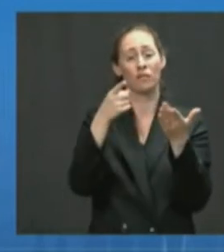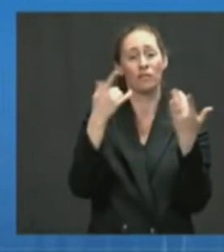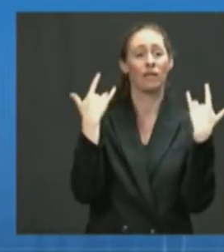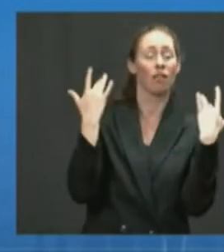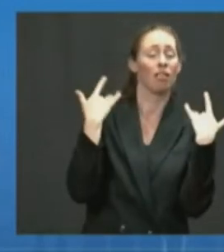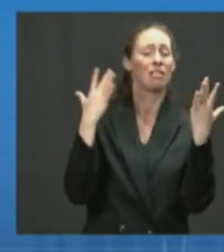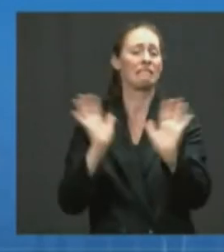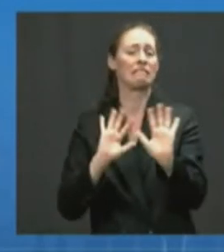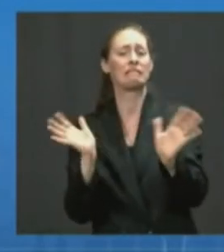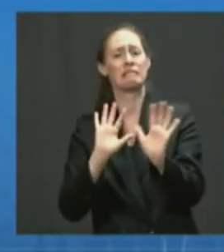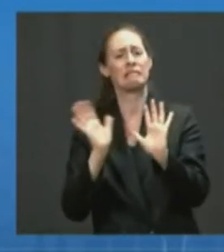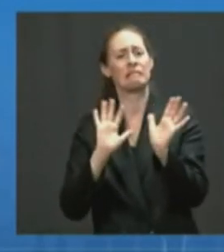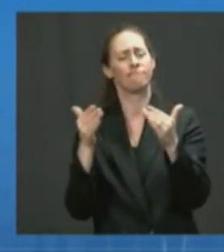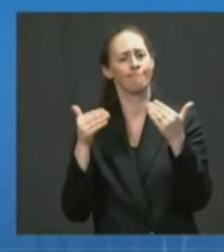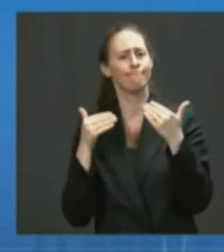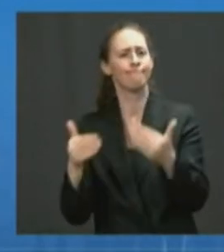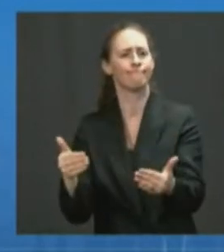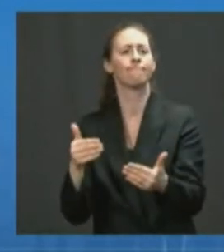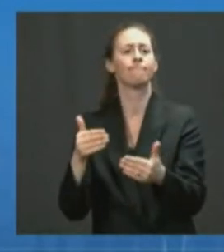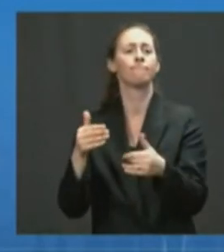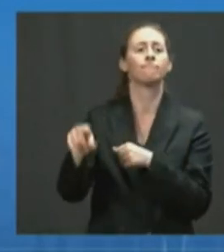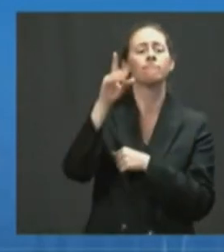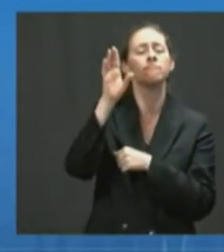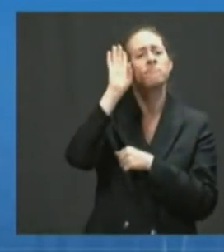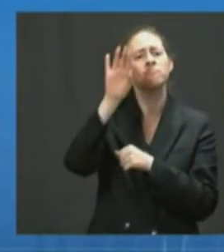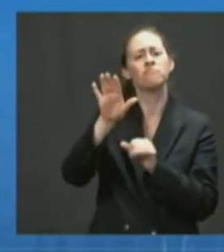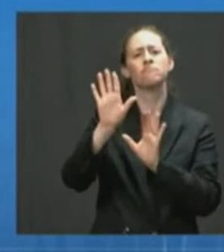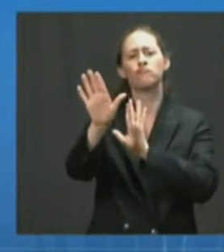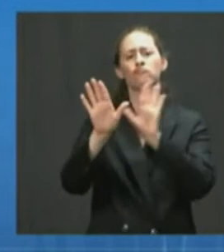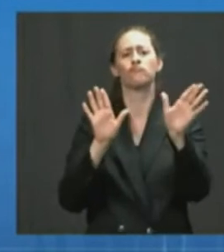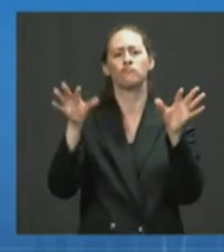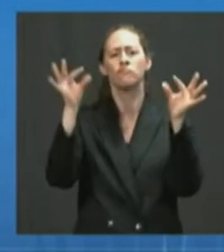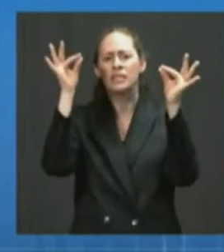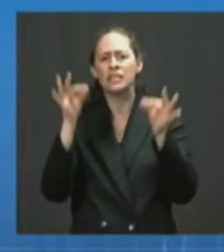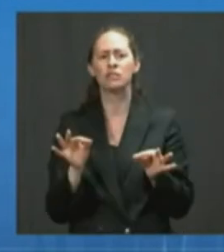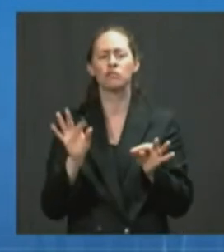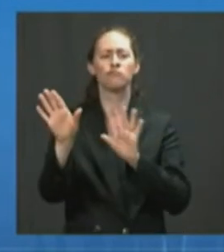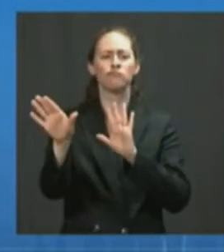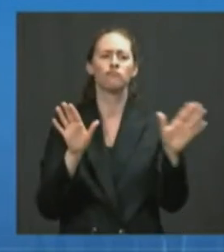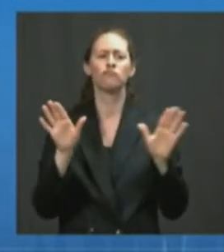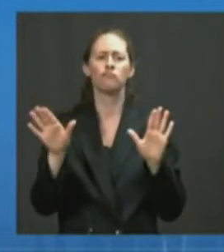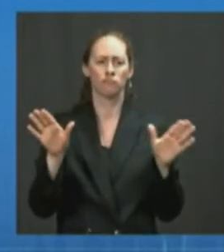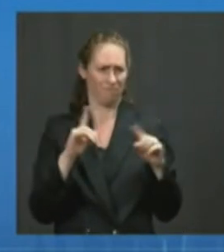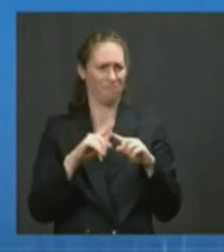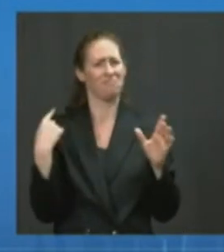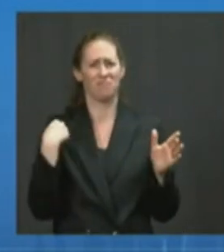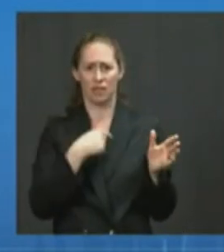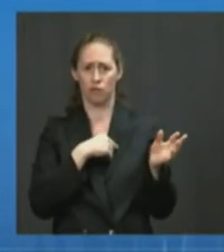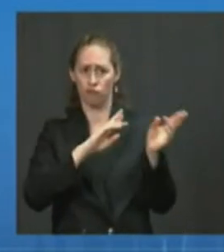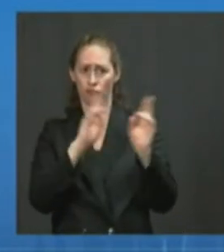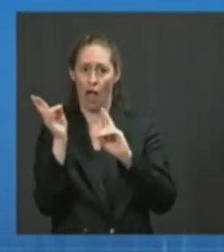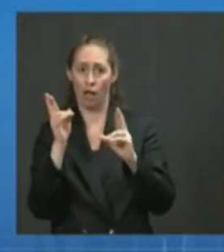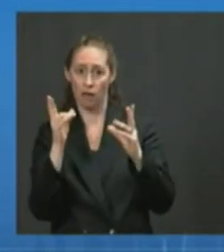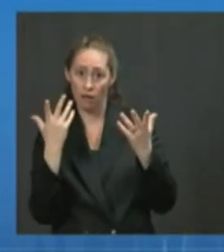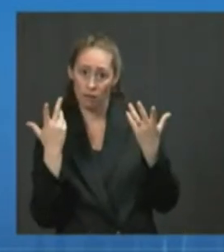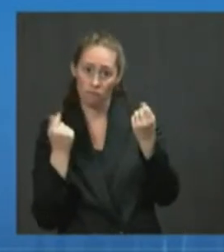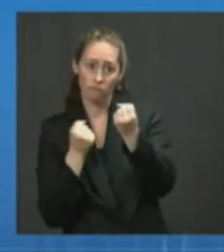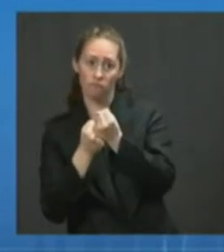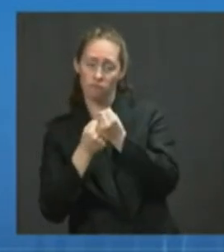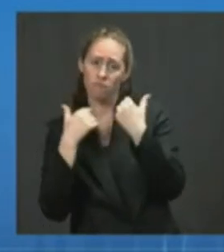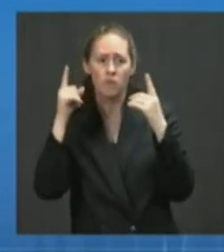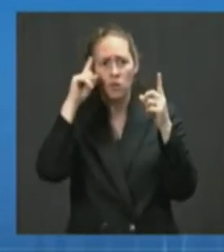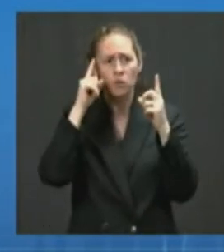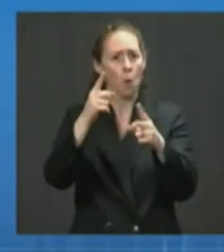everyone's vaccination journey is different. We are ready to get more Americans vaccinated whenever,